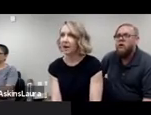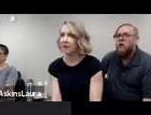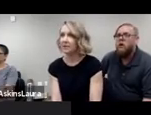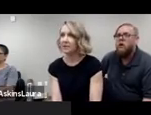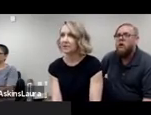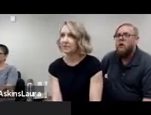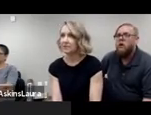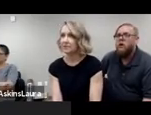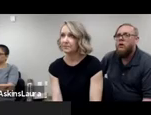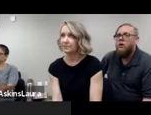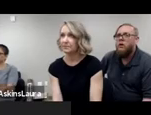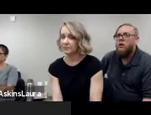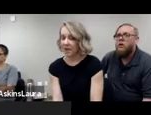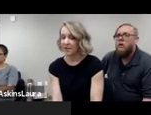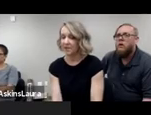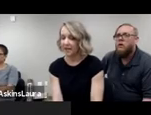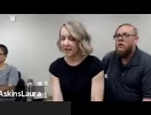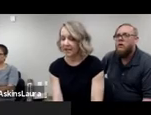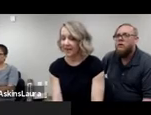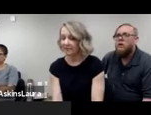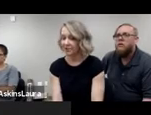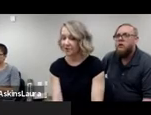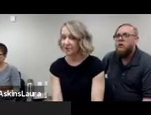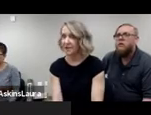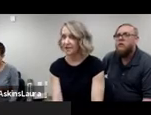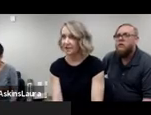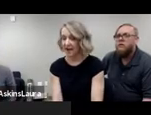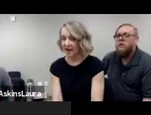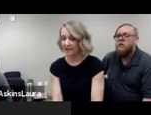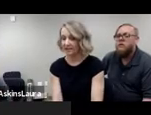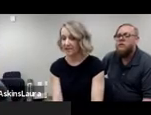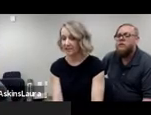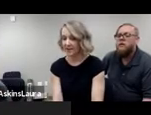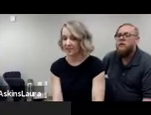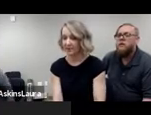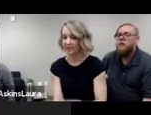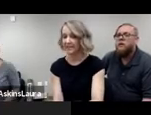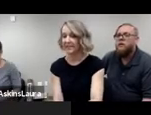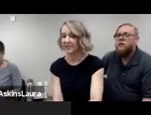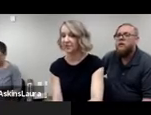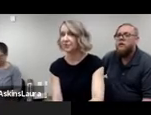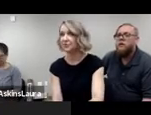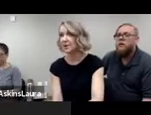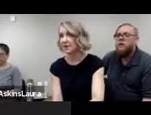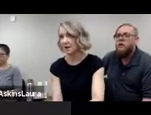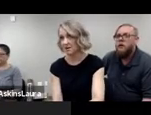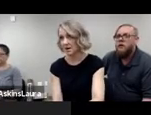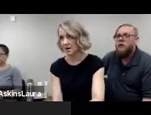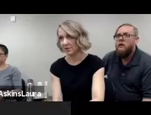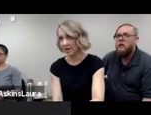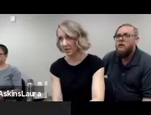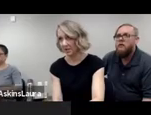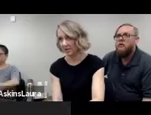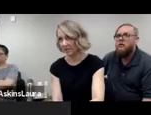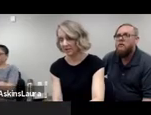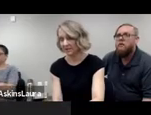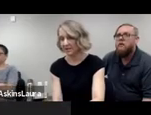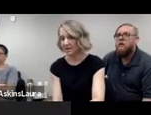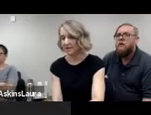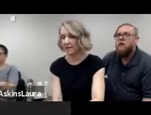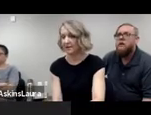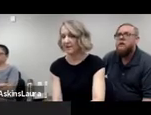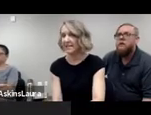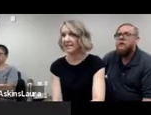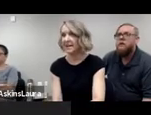etc. Studies have shown that deaf people face extraordinary challenges